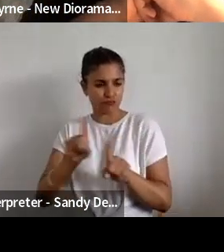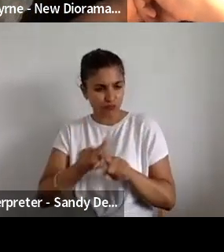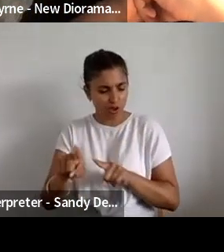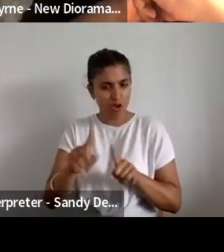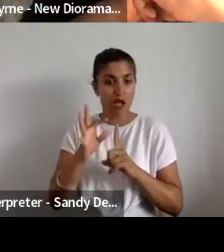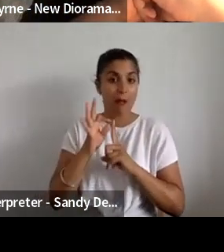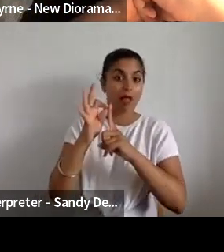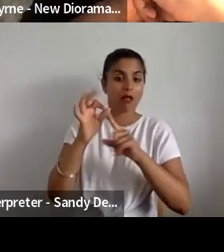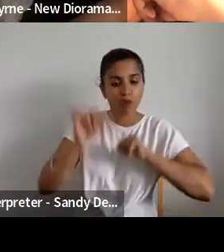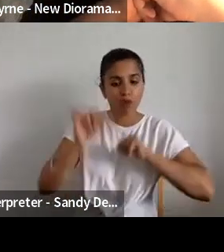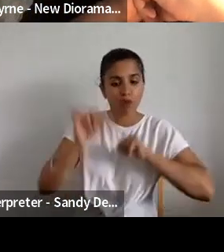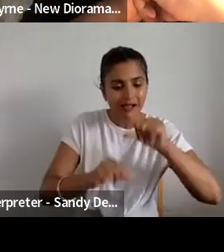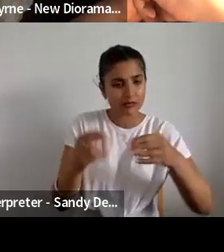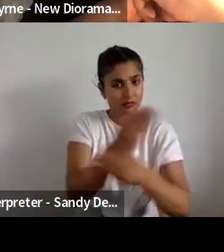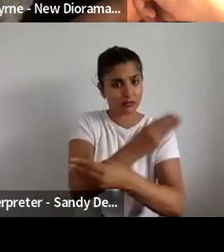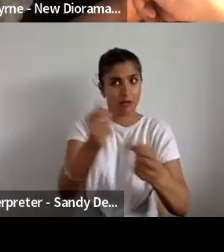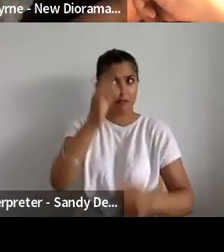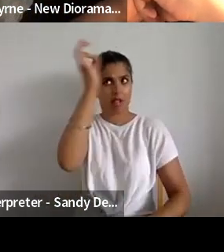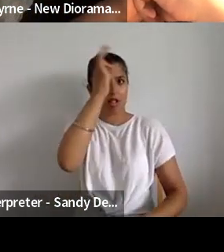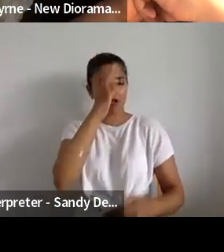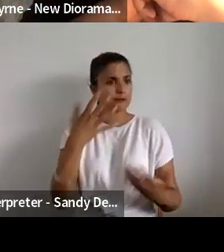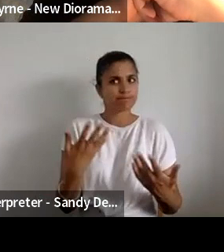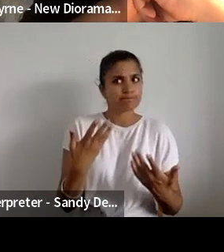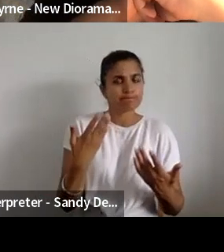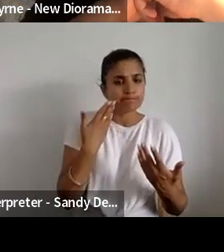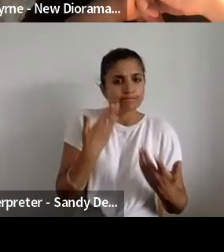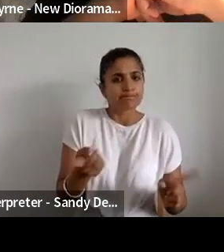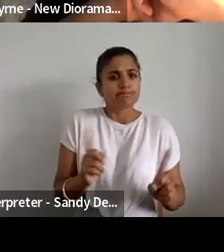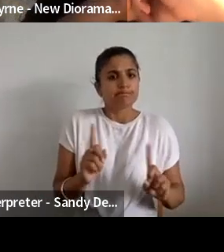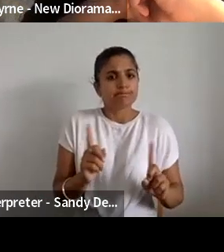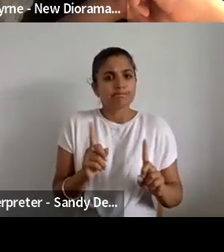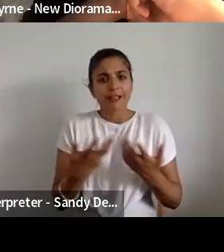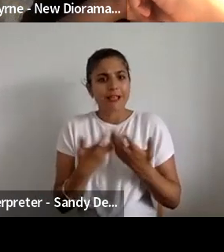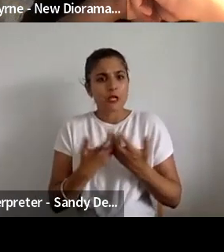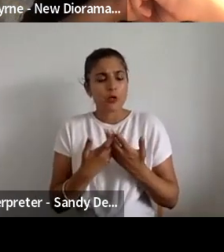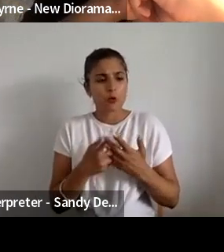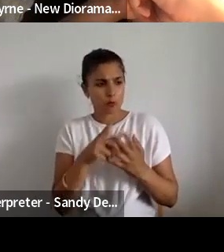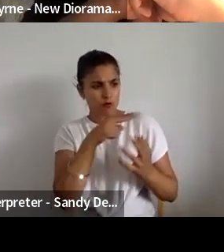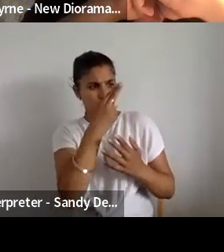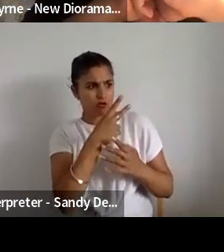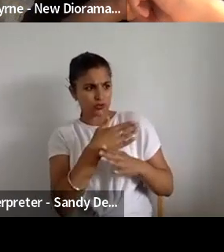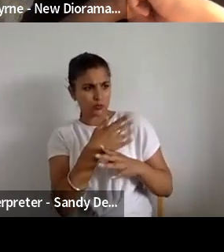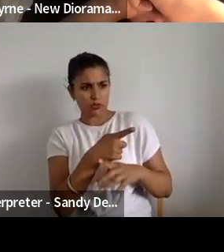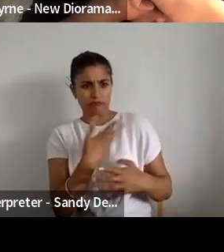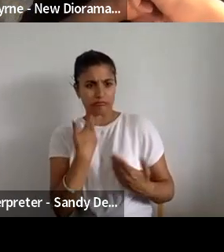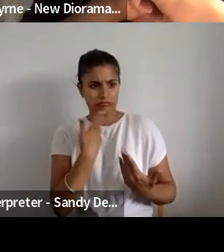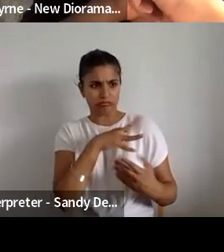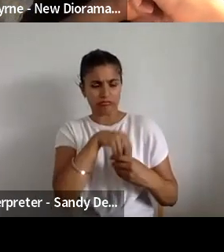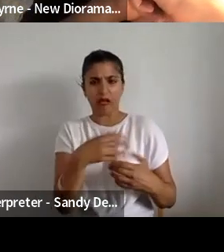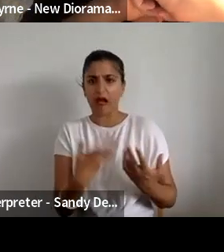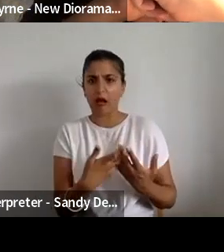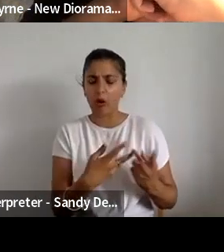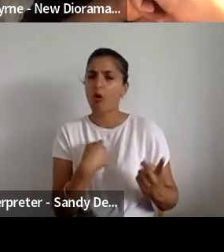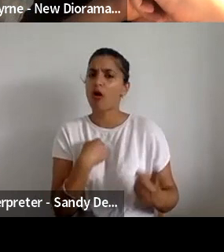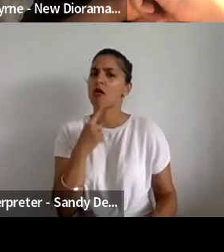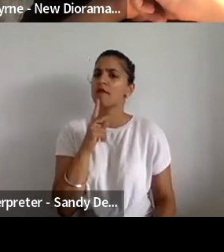didn't really understand or have very different interpretations of work that involved those artists or included them in some sort of way. And we thought